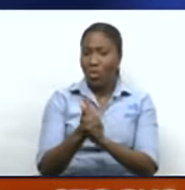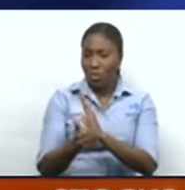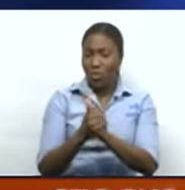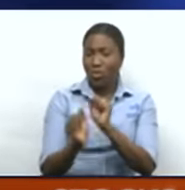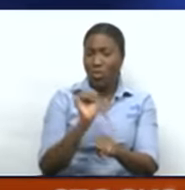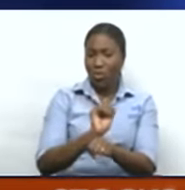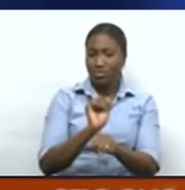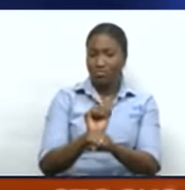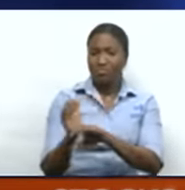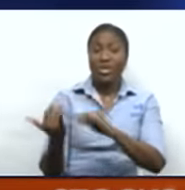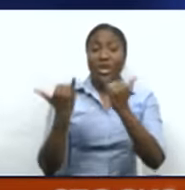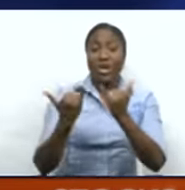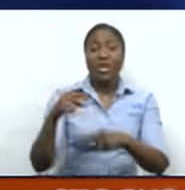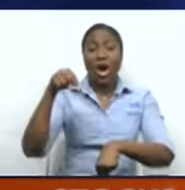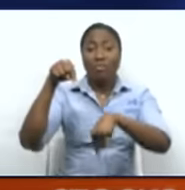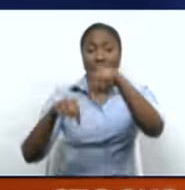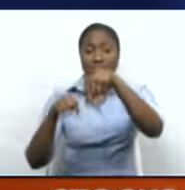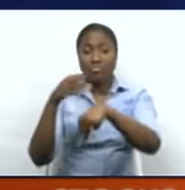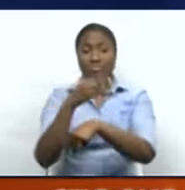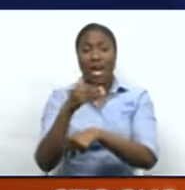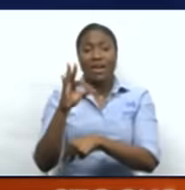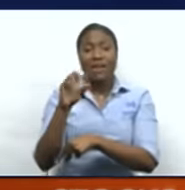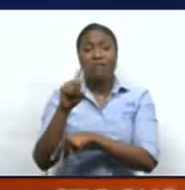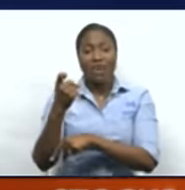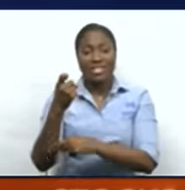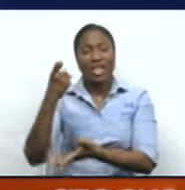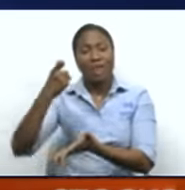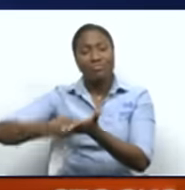for a look at today's energy and foreign exchange prices.